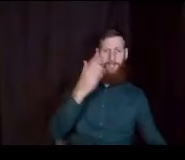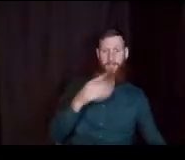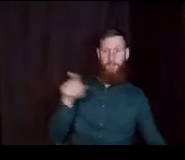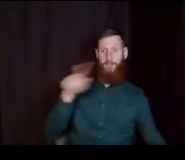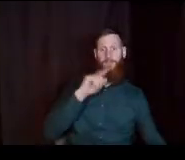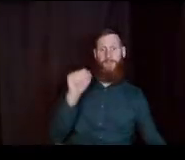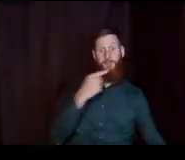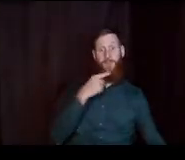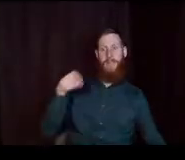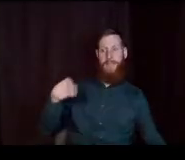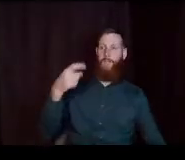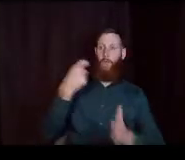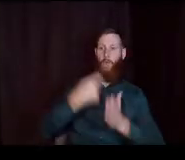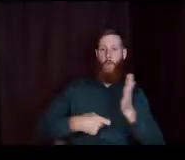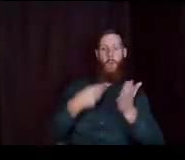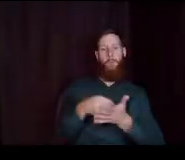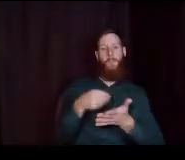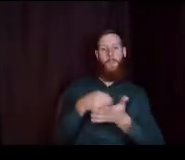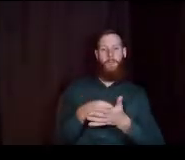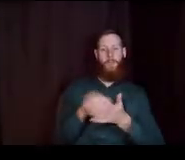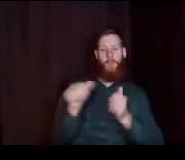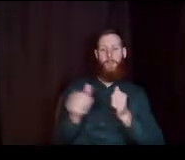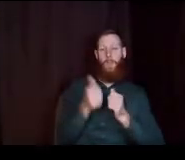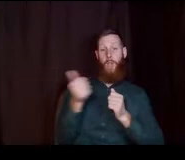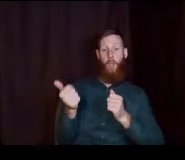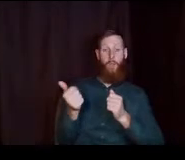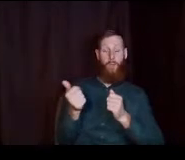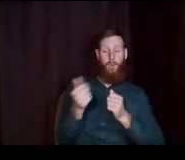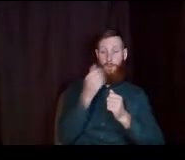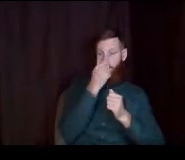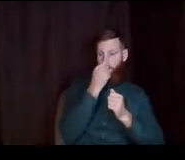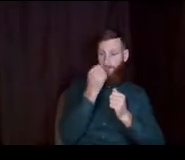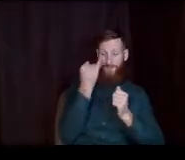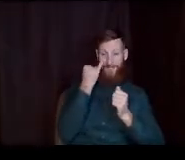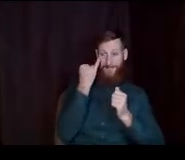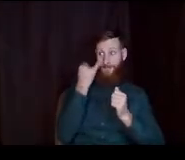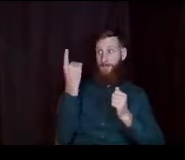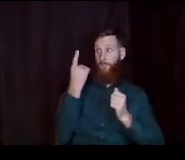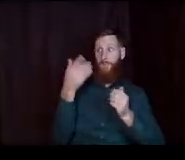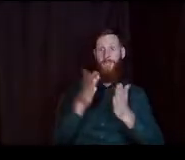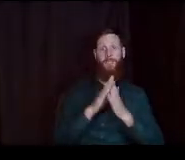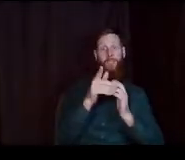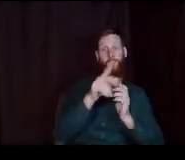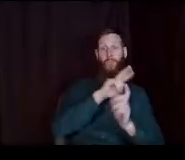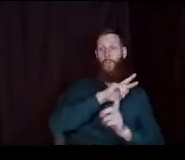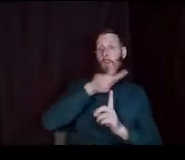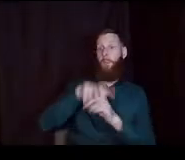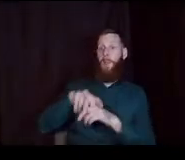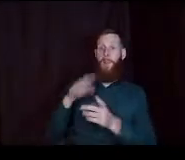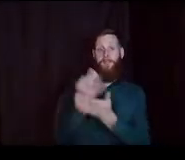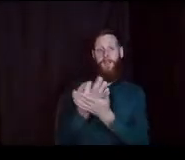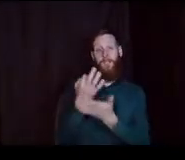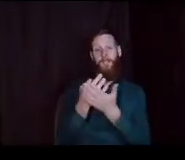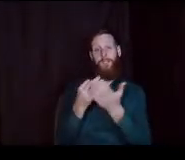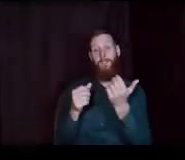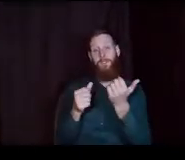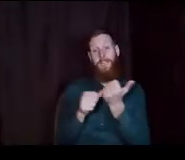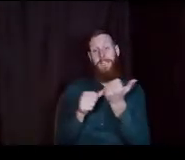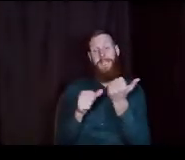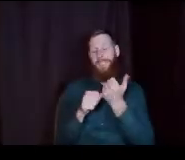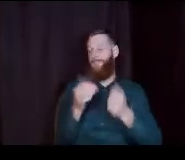this cost money. The other thing is if you ever get. asked to pay to apply for financial aid. it is also the wrong application.